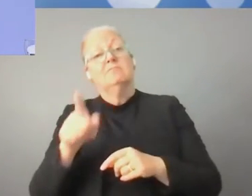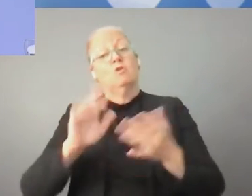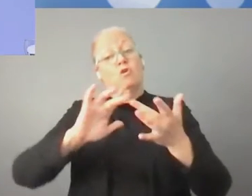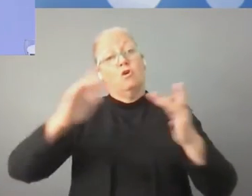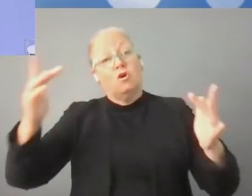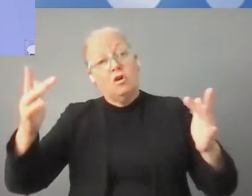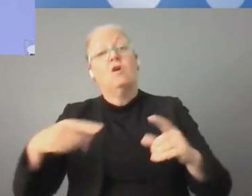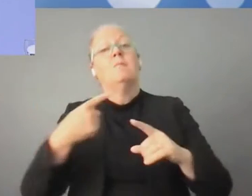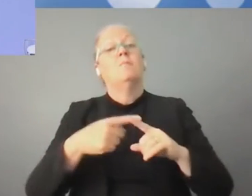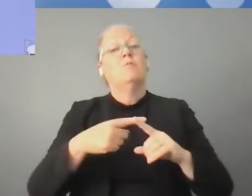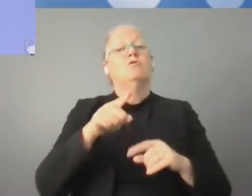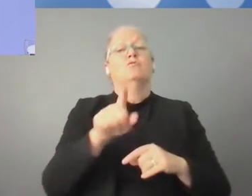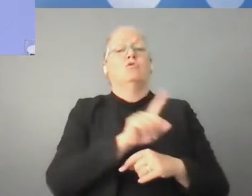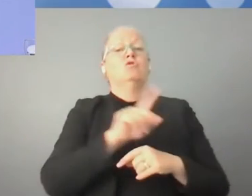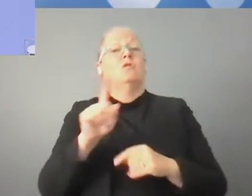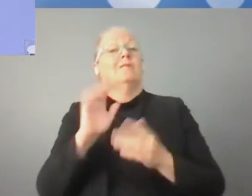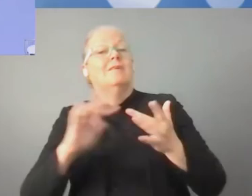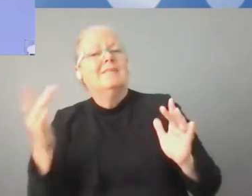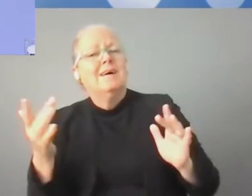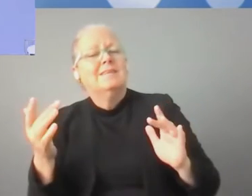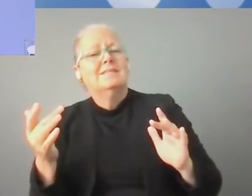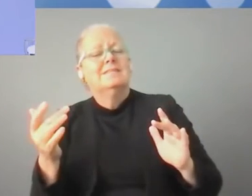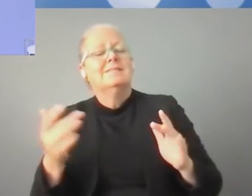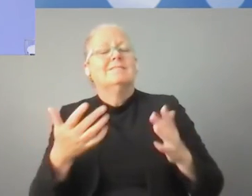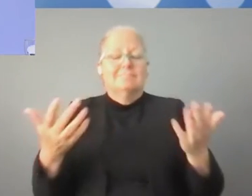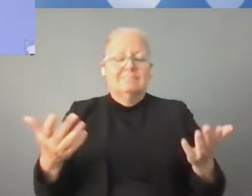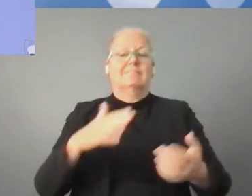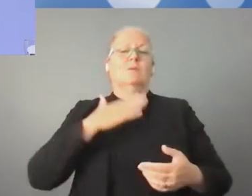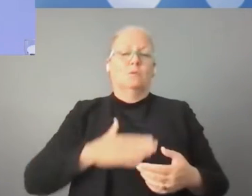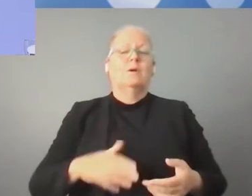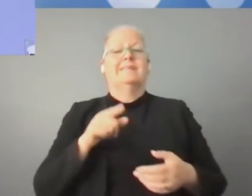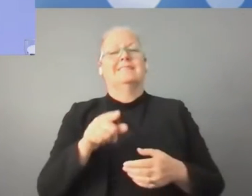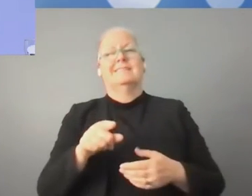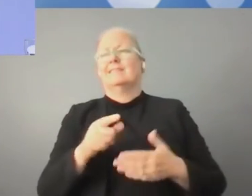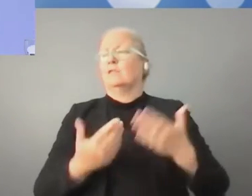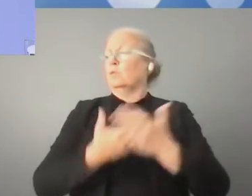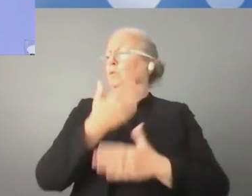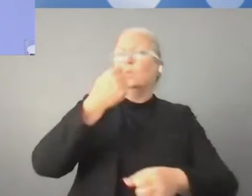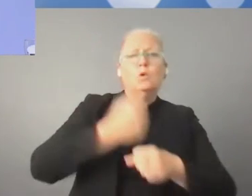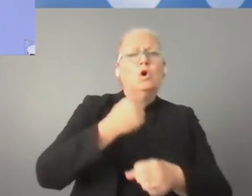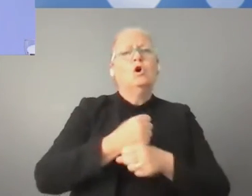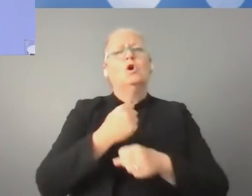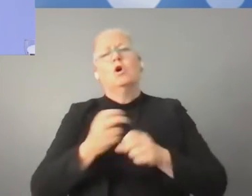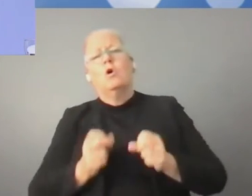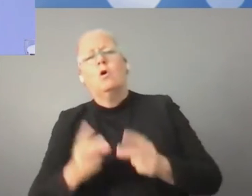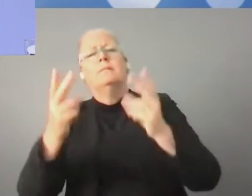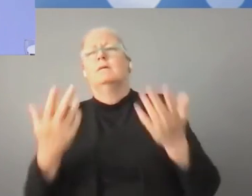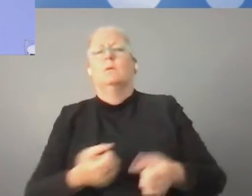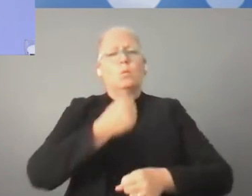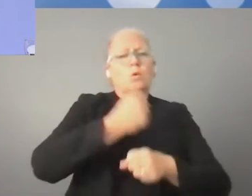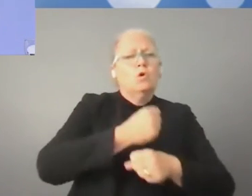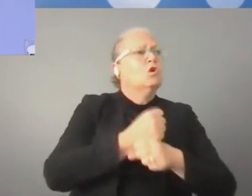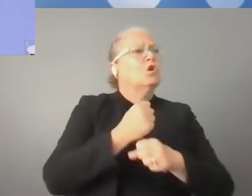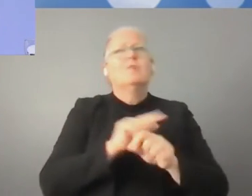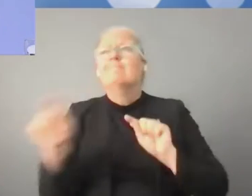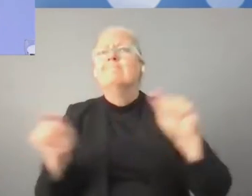them to be able to seize the opportunities in the new employment and job markets and these kind of things. So,